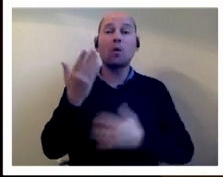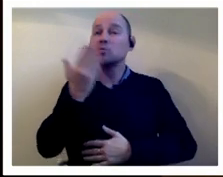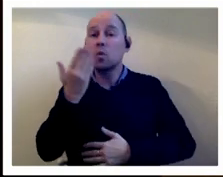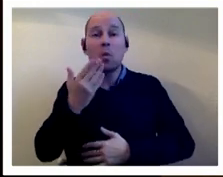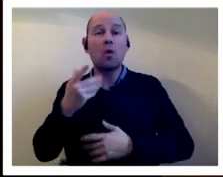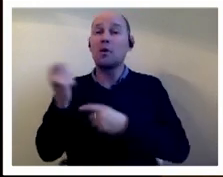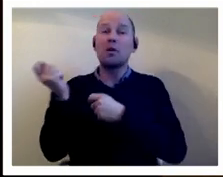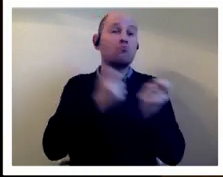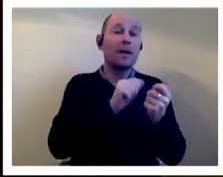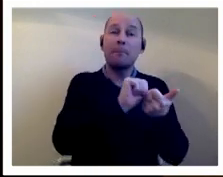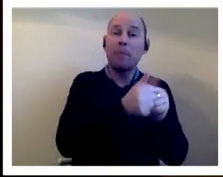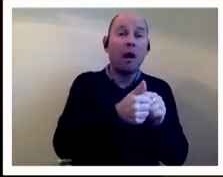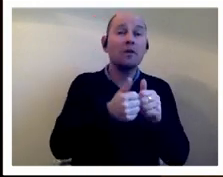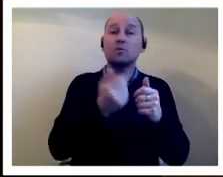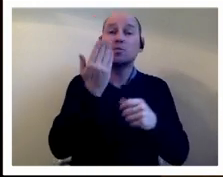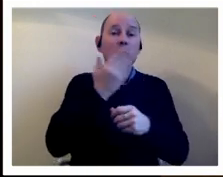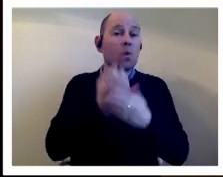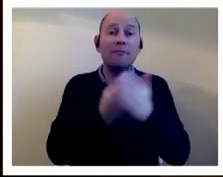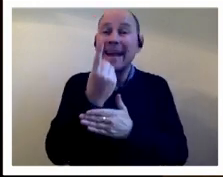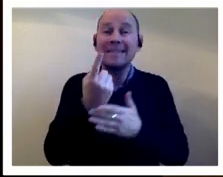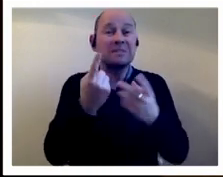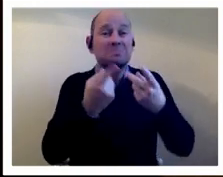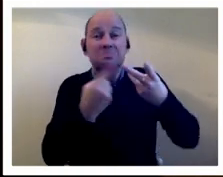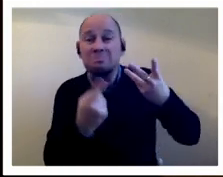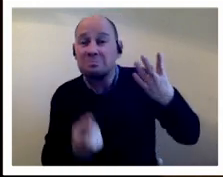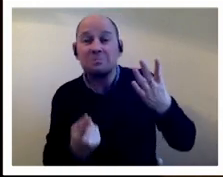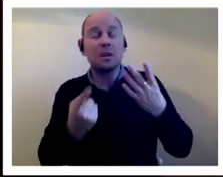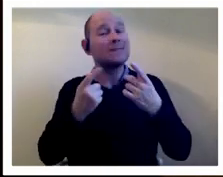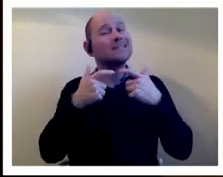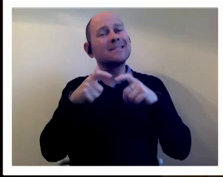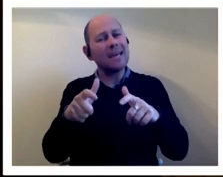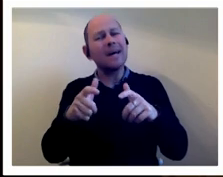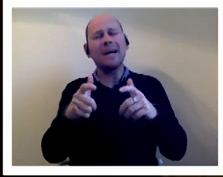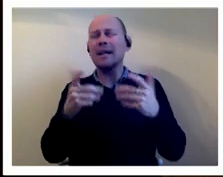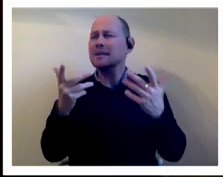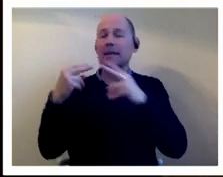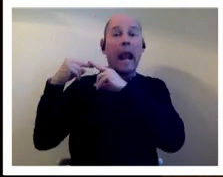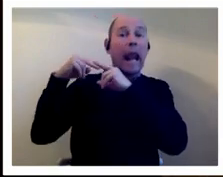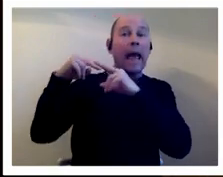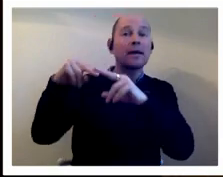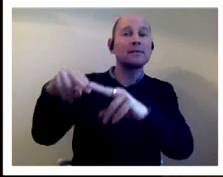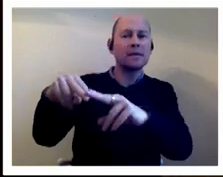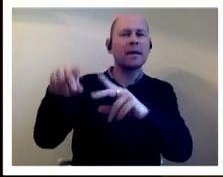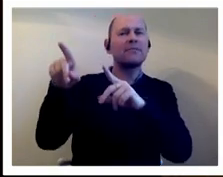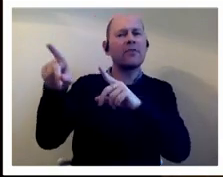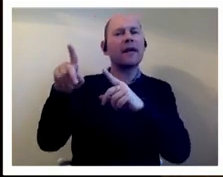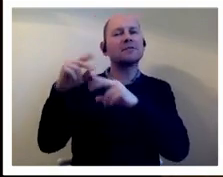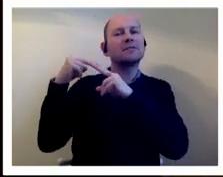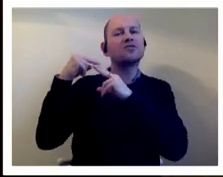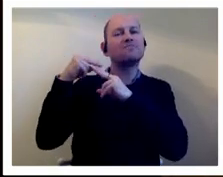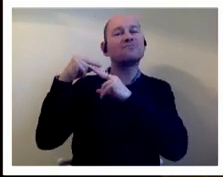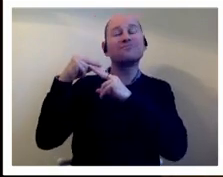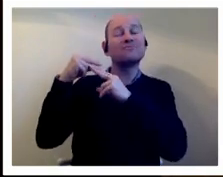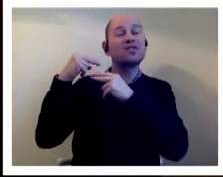to you know school events things like that um you know there's there's still kind of a you know a kind of legacy i think for that for that generation which is really